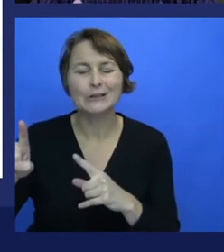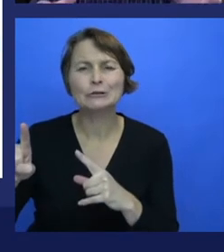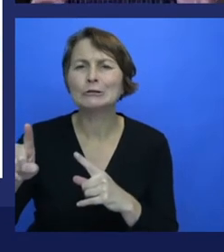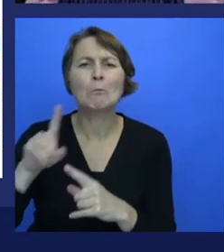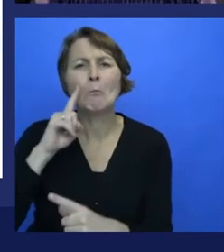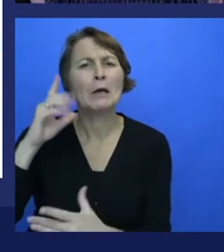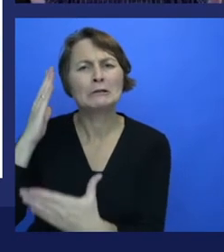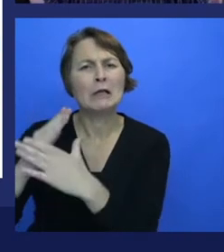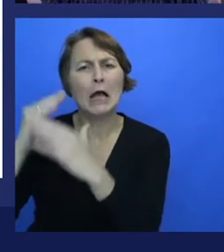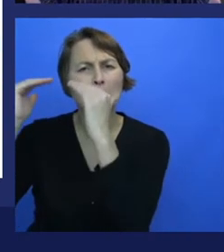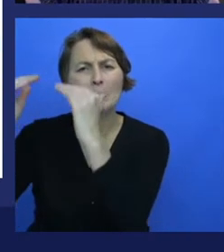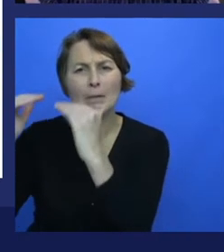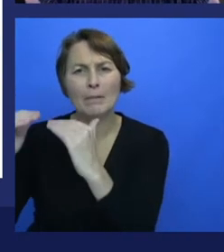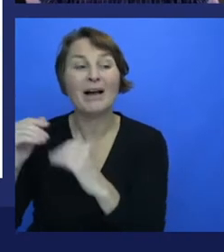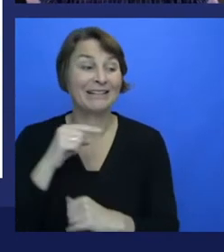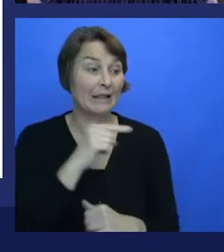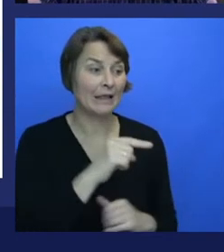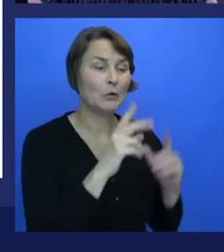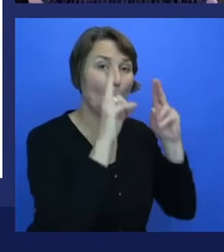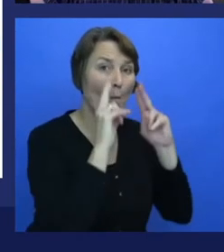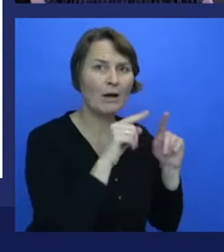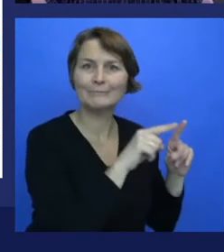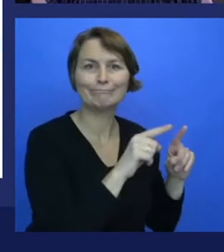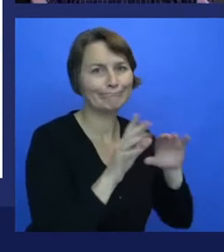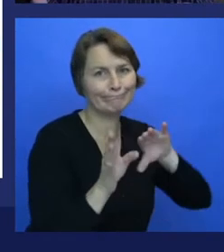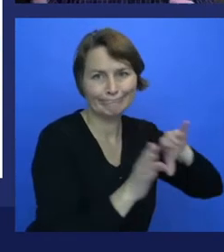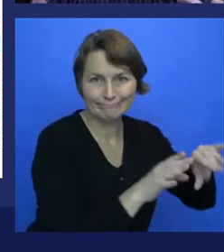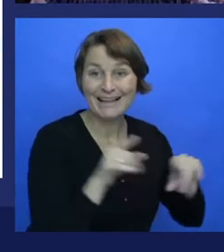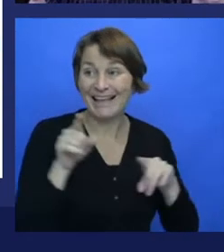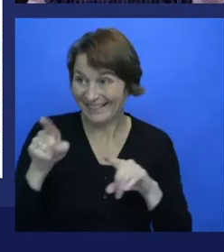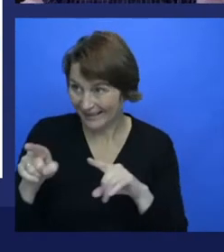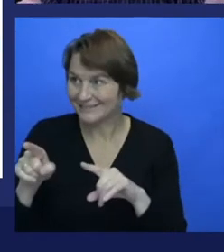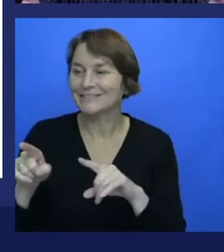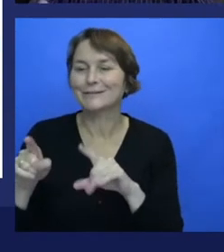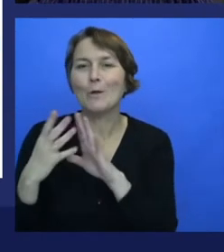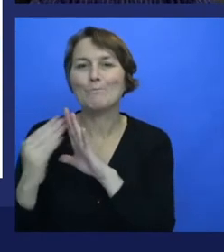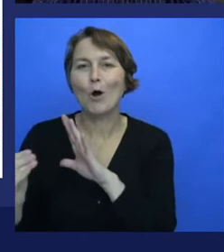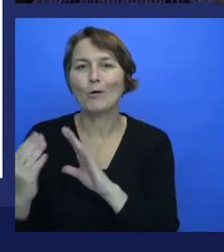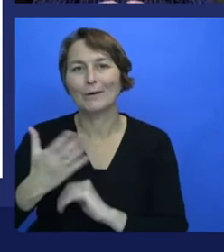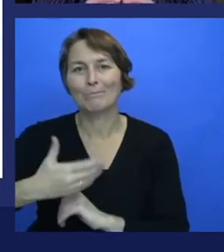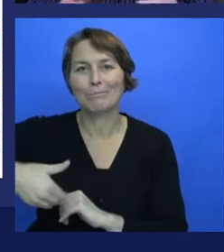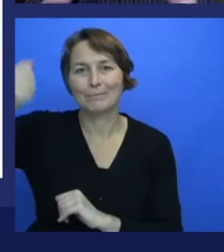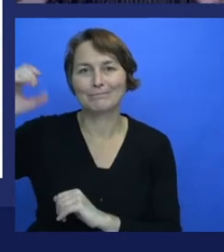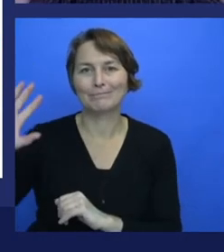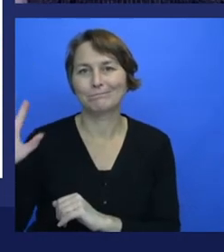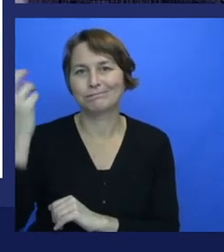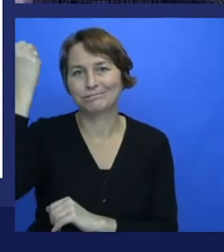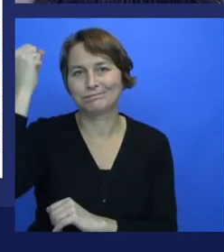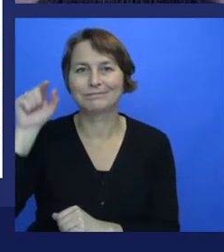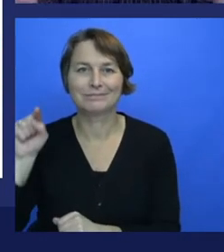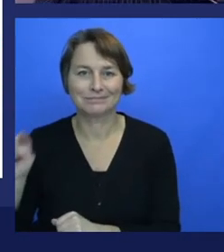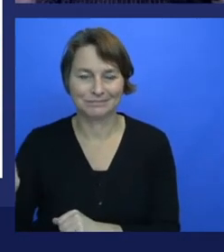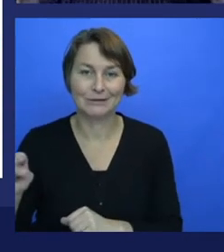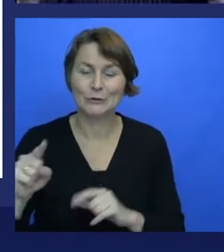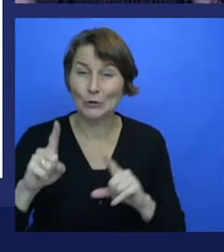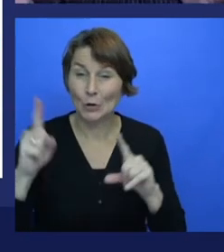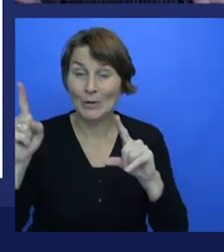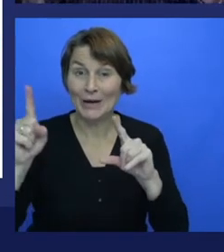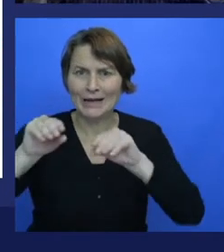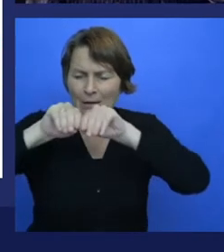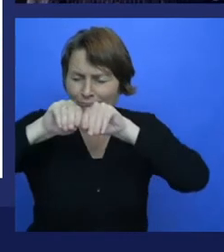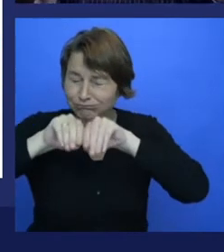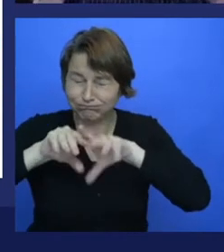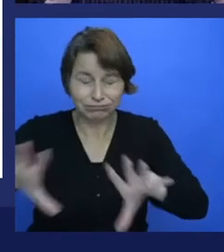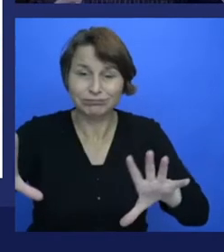superseded by this modern neural net model. And it opened the door to a huge explosion of technology. When I think